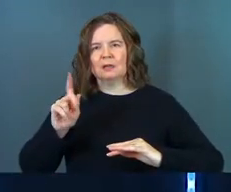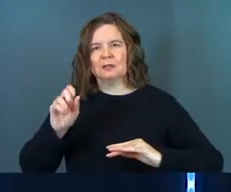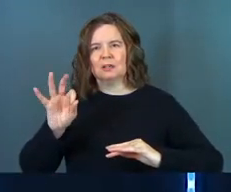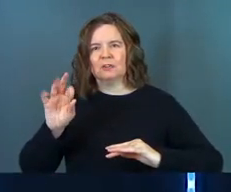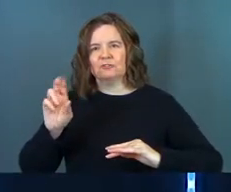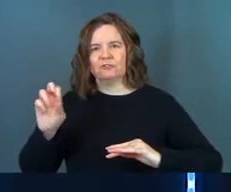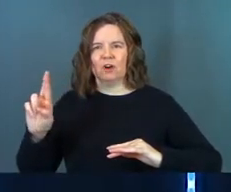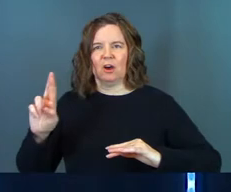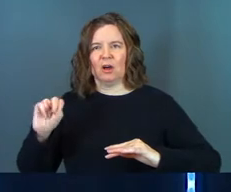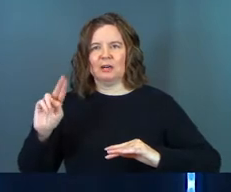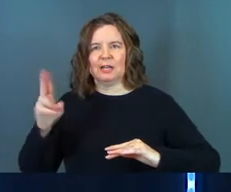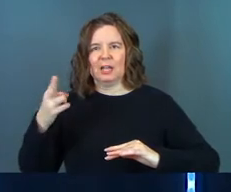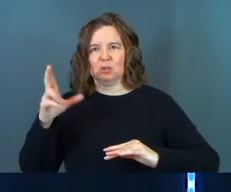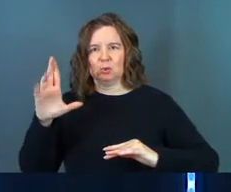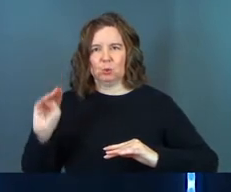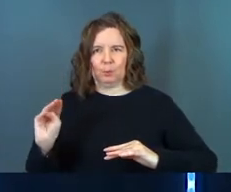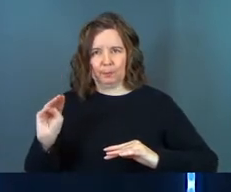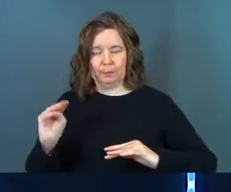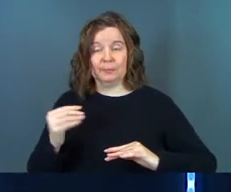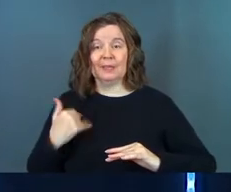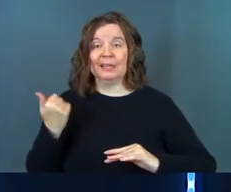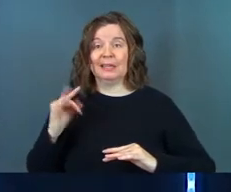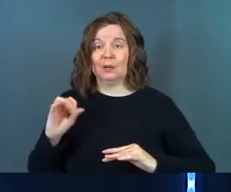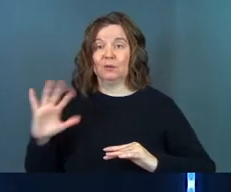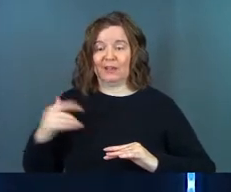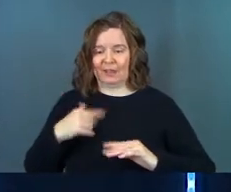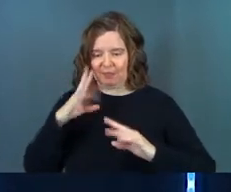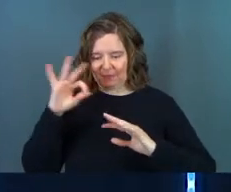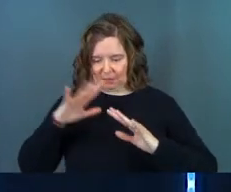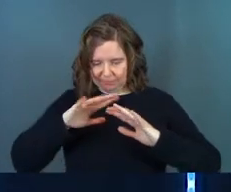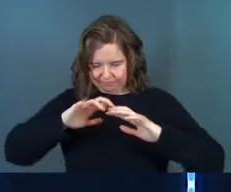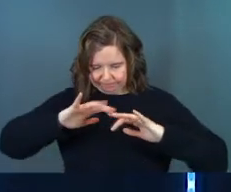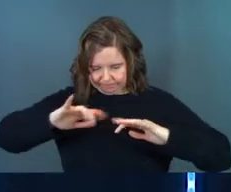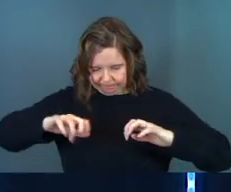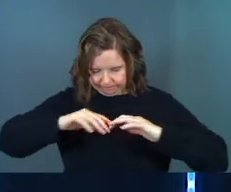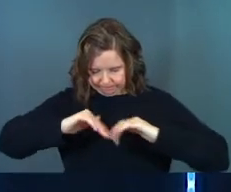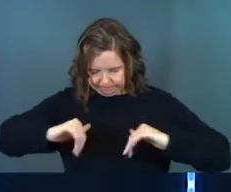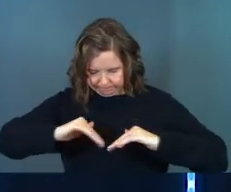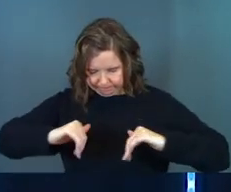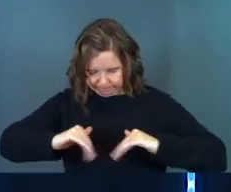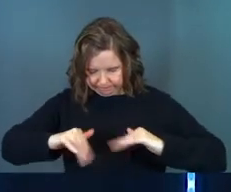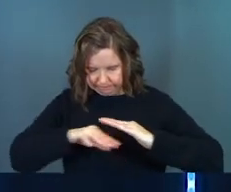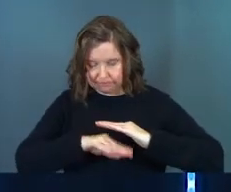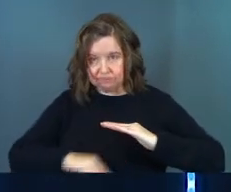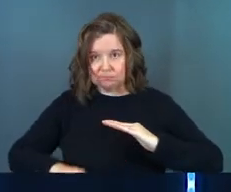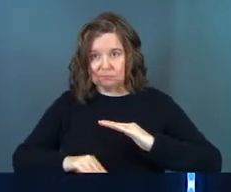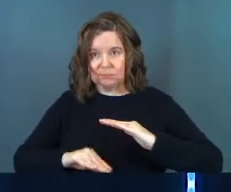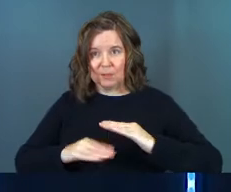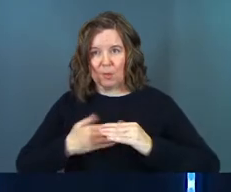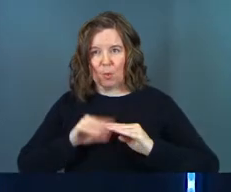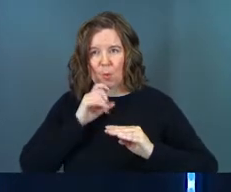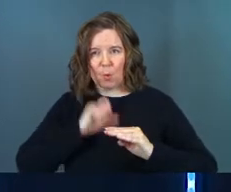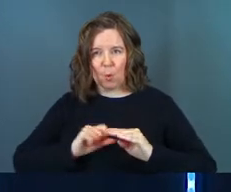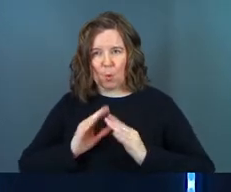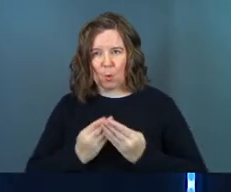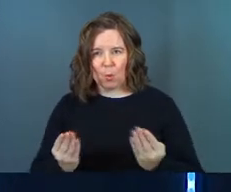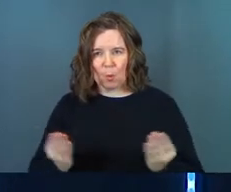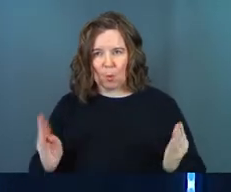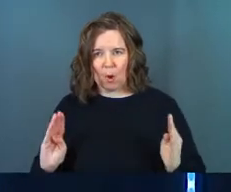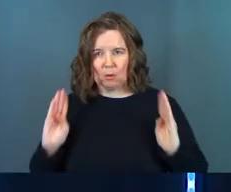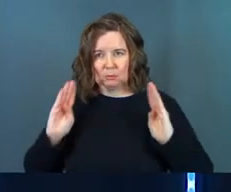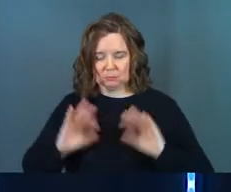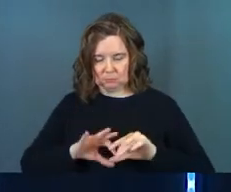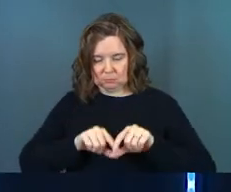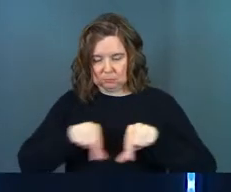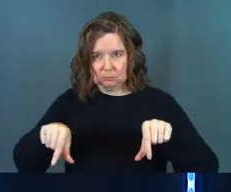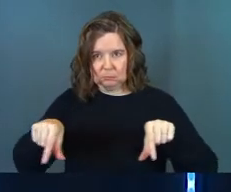Nahum. In 1905, they found the ruins of Capernaum. It's one of the major tourist sites. If you were to go to Israel